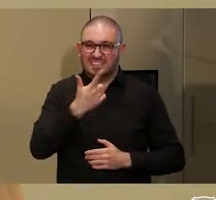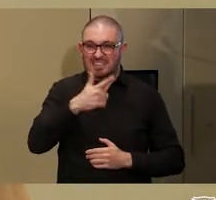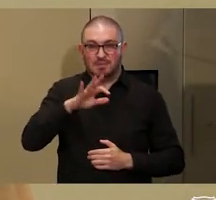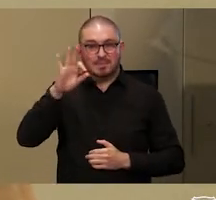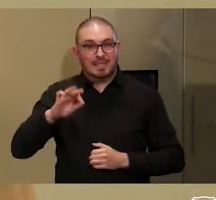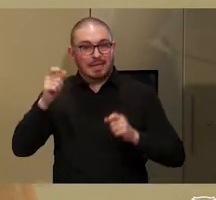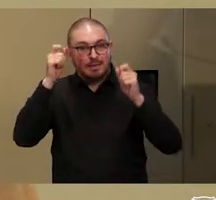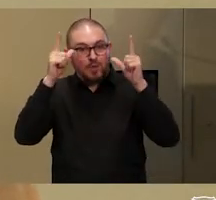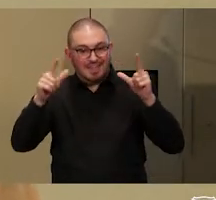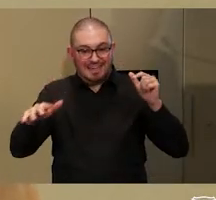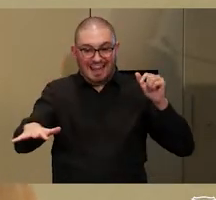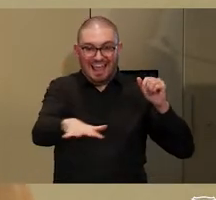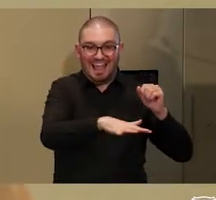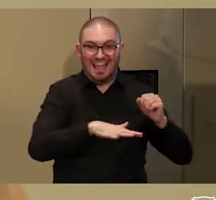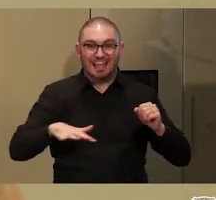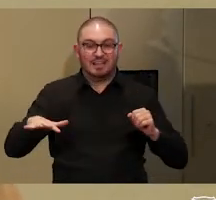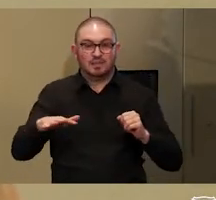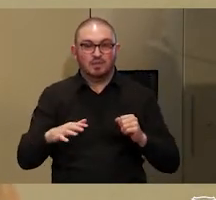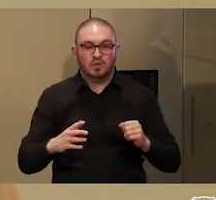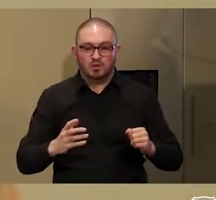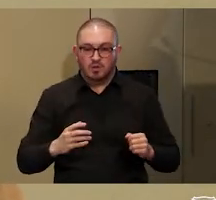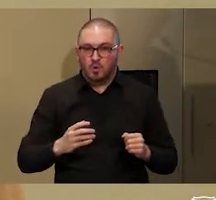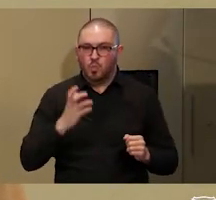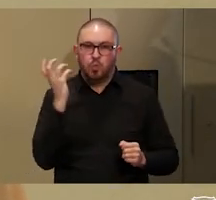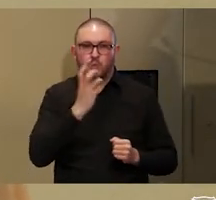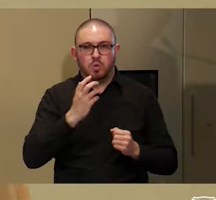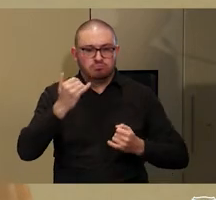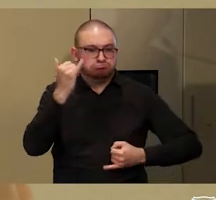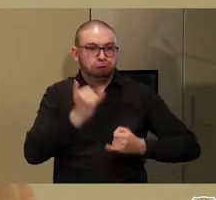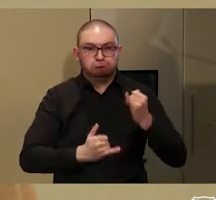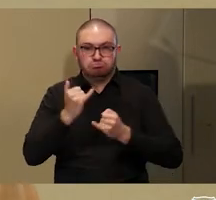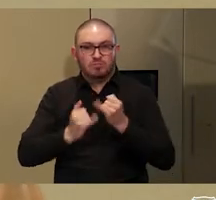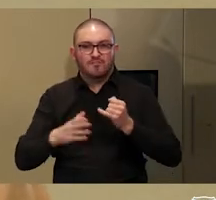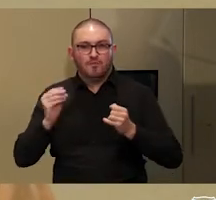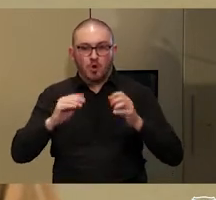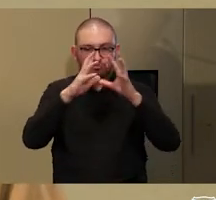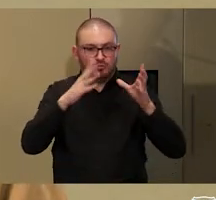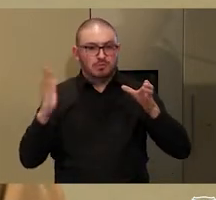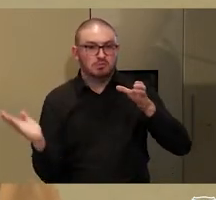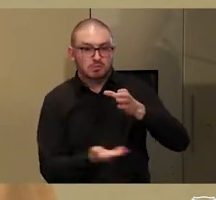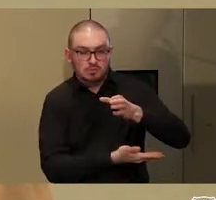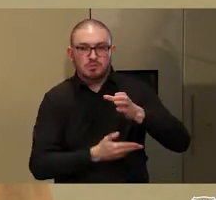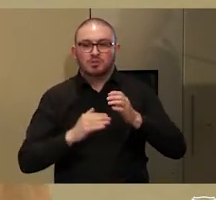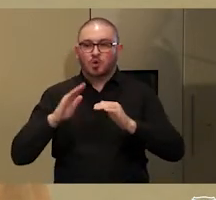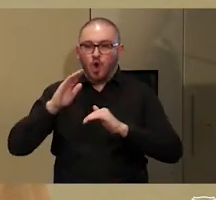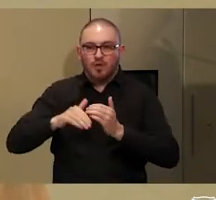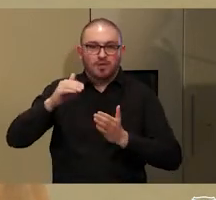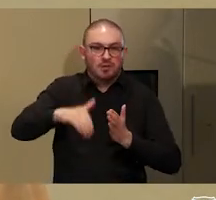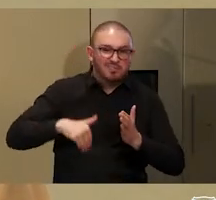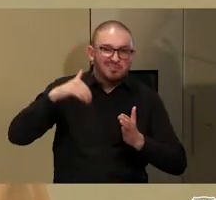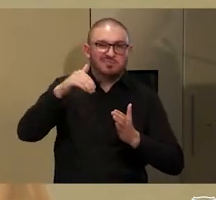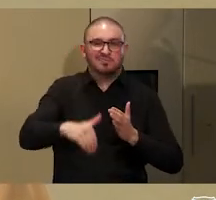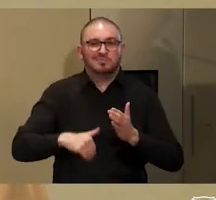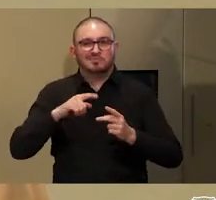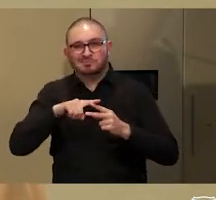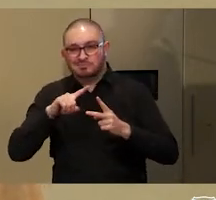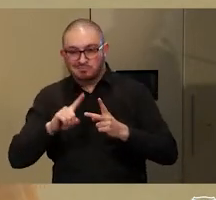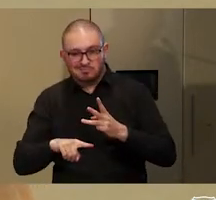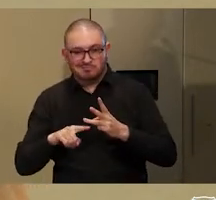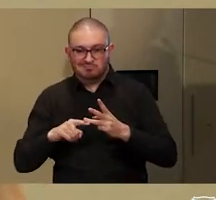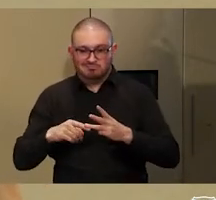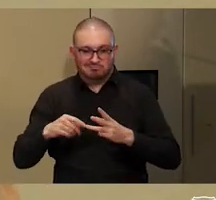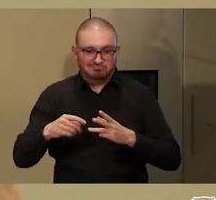of Timor-Leste's land has already been severely degraded by deforestation, overgrazing and agricultural practices.